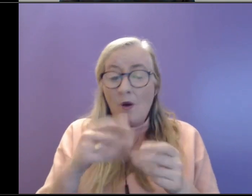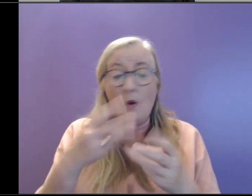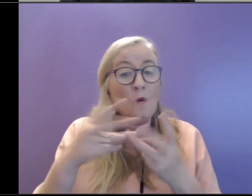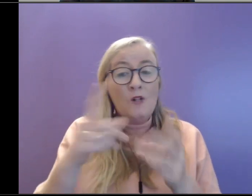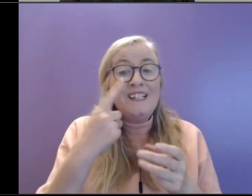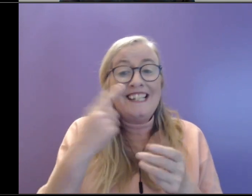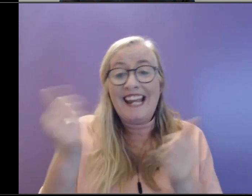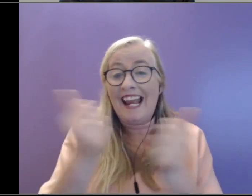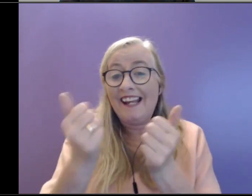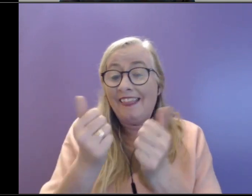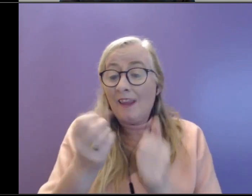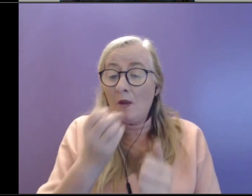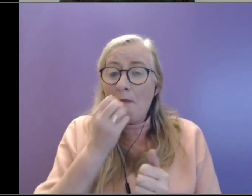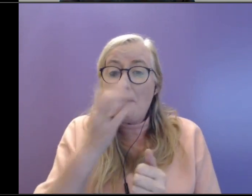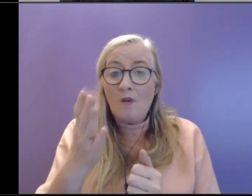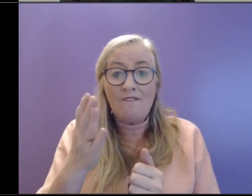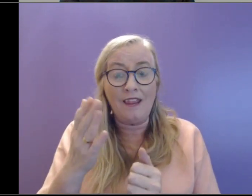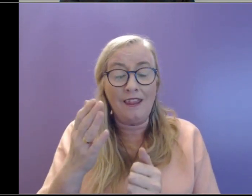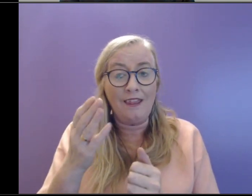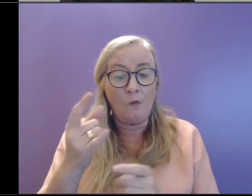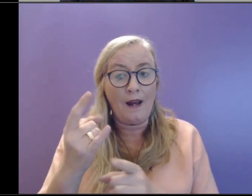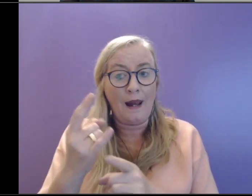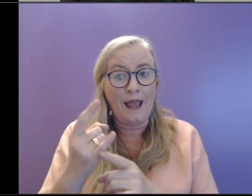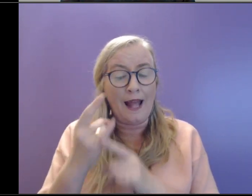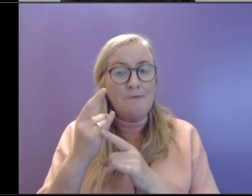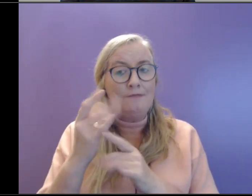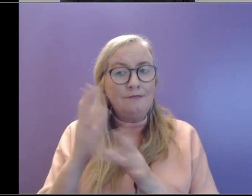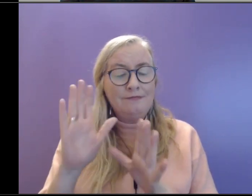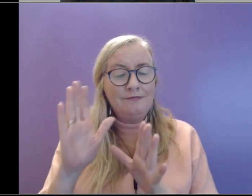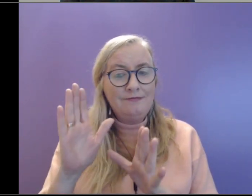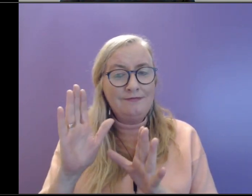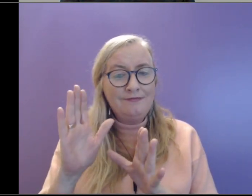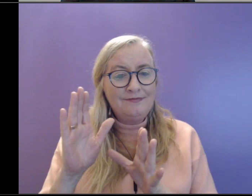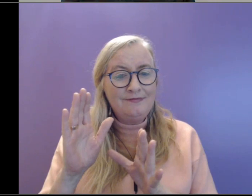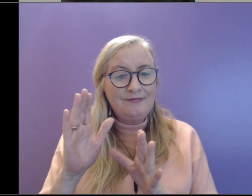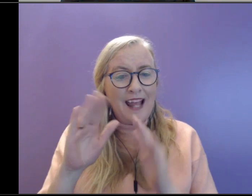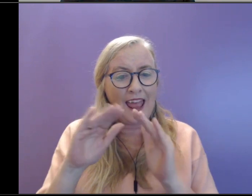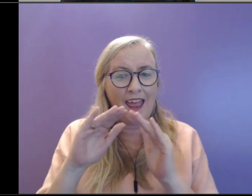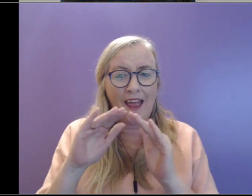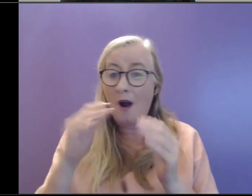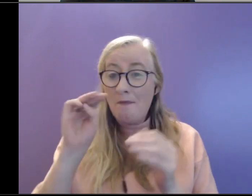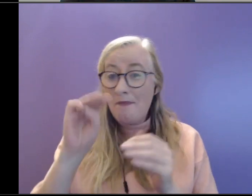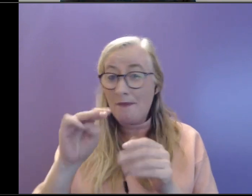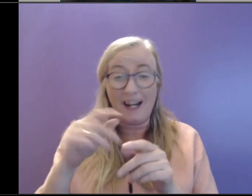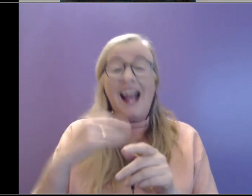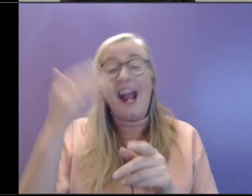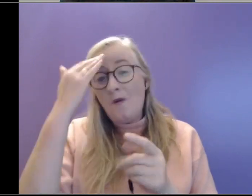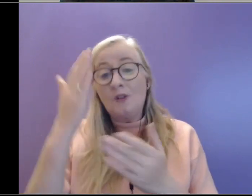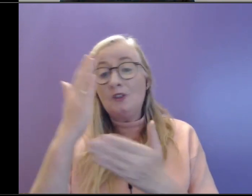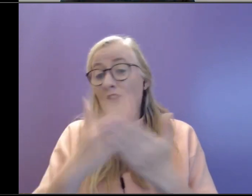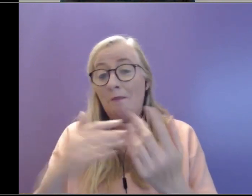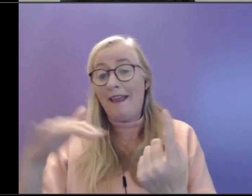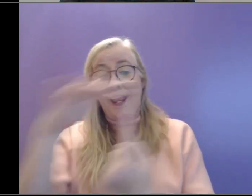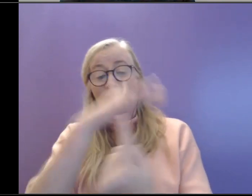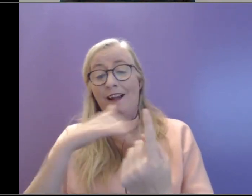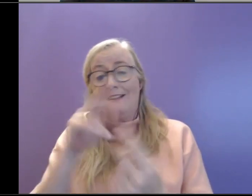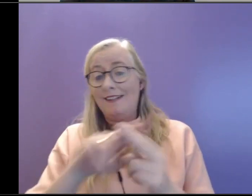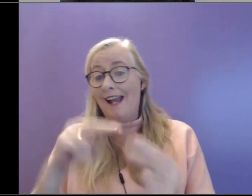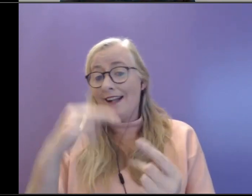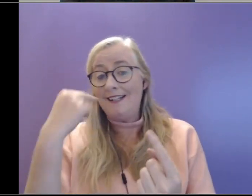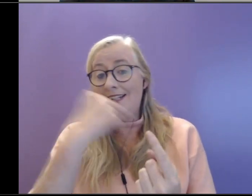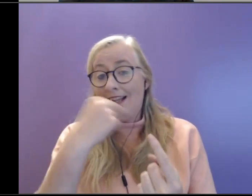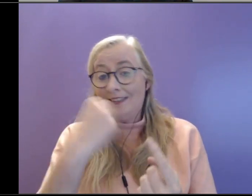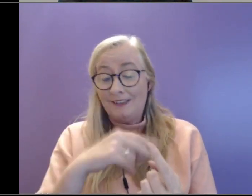you know, the less appealing surroundings and a little bit more manageable.